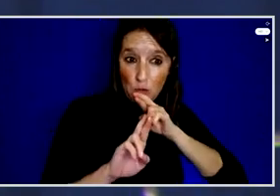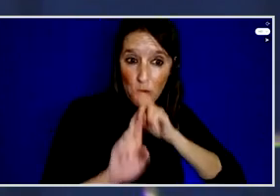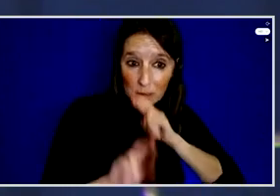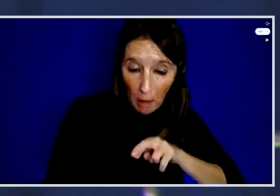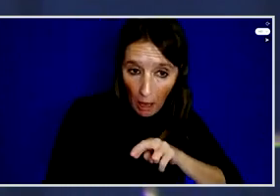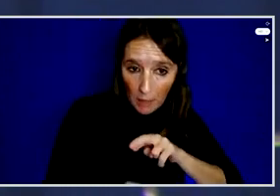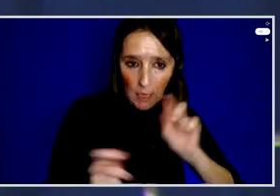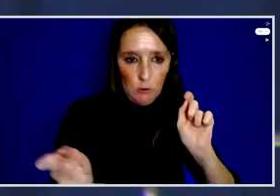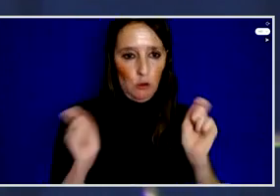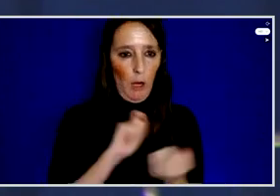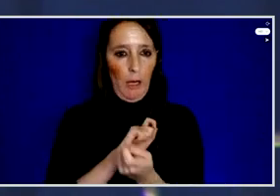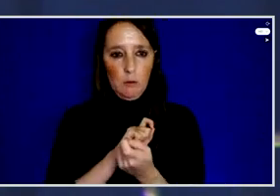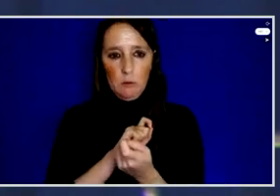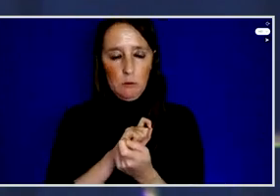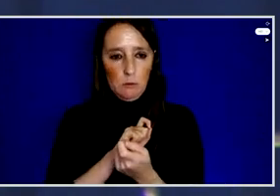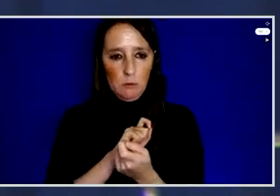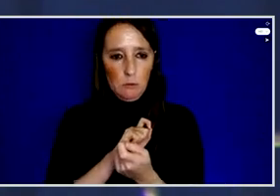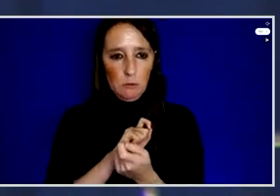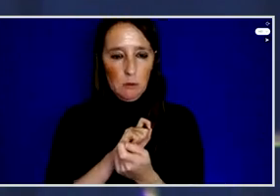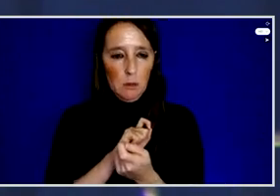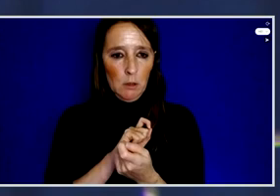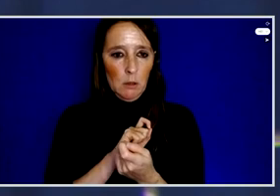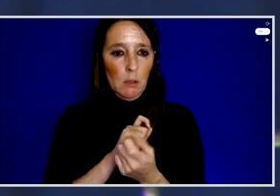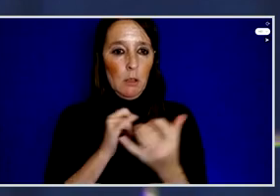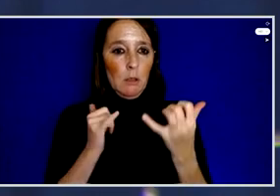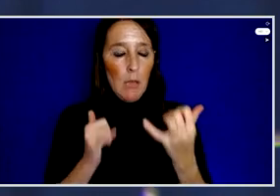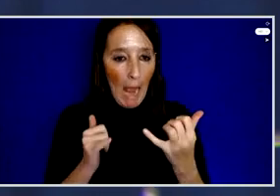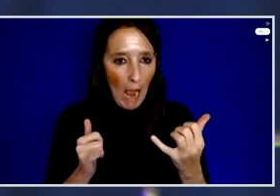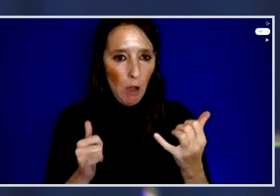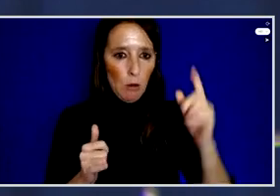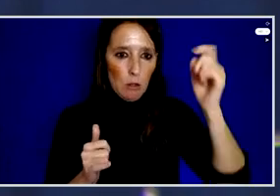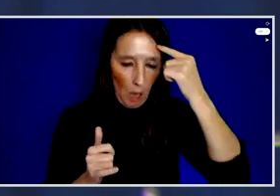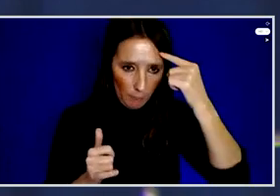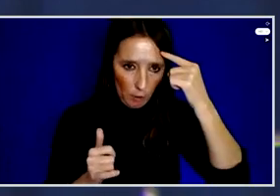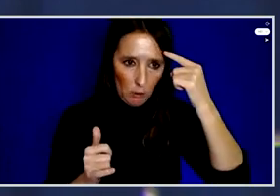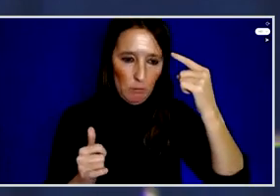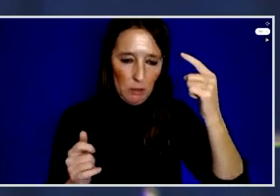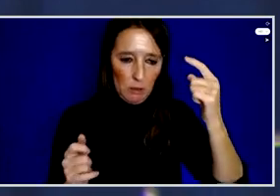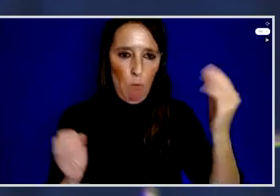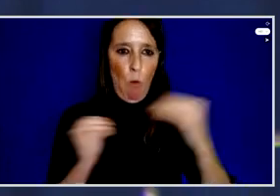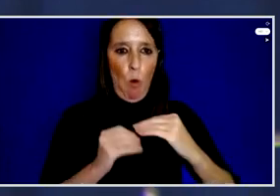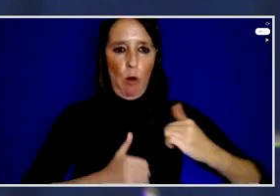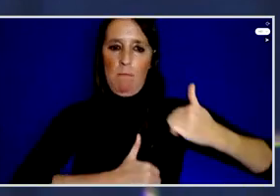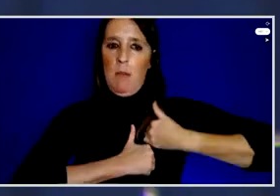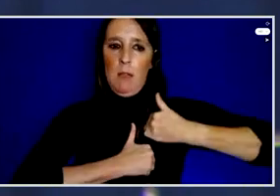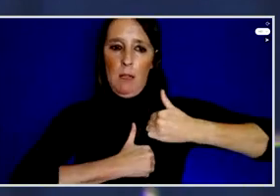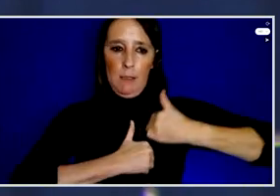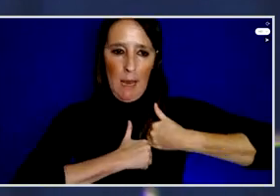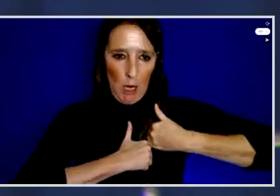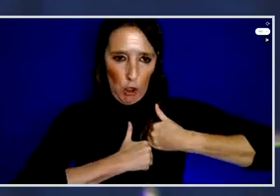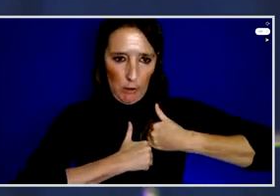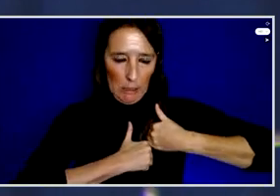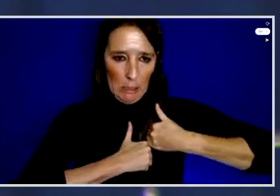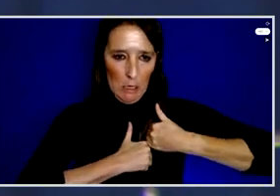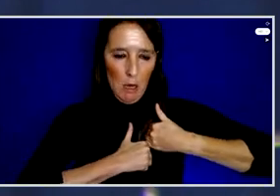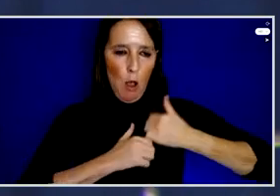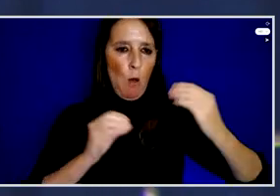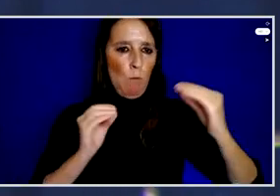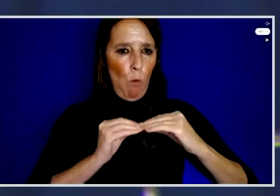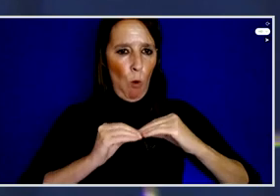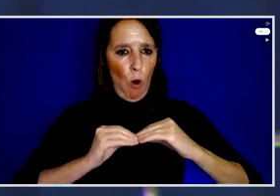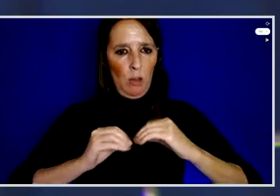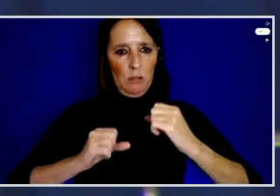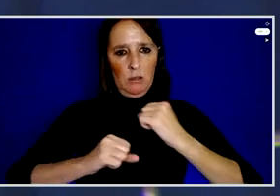the point of militarizing and securitizing kind of the use of the security in terms of